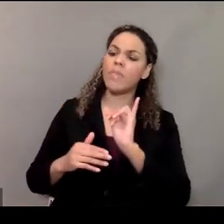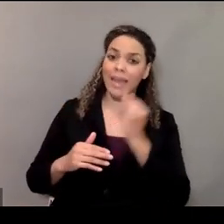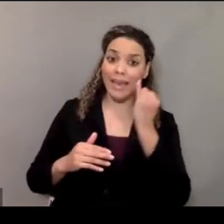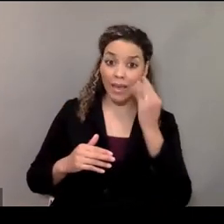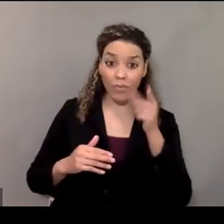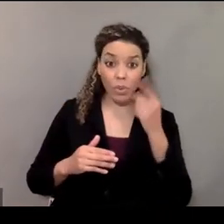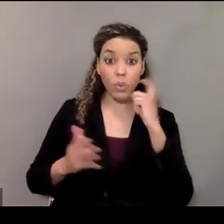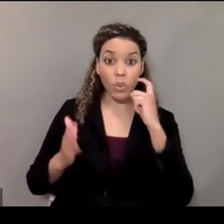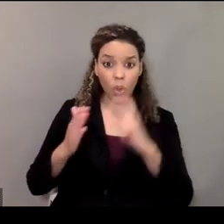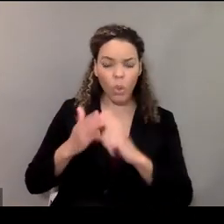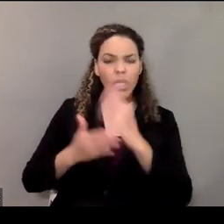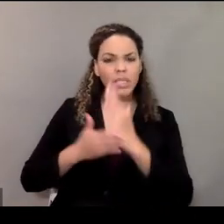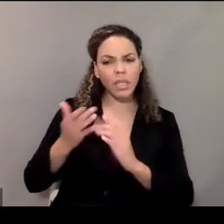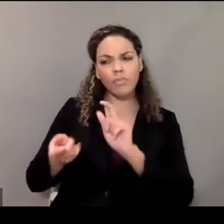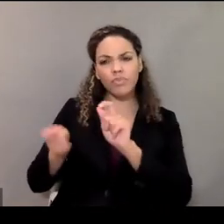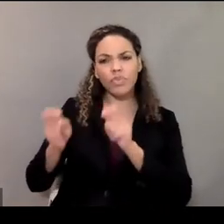changes,